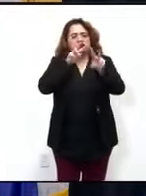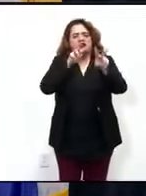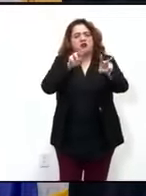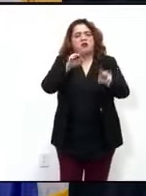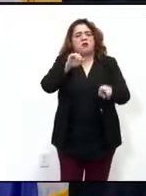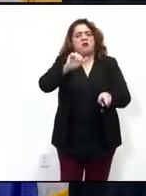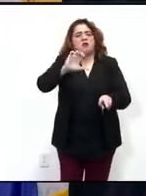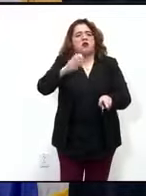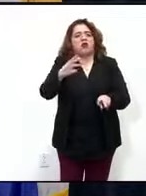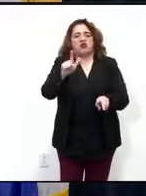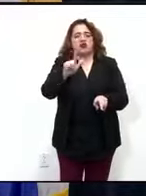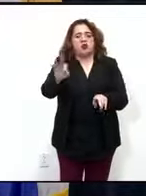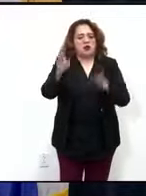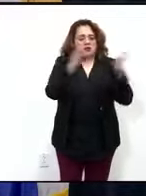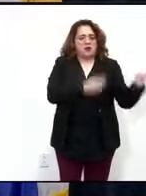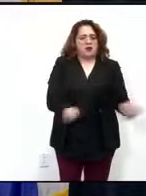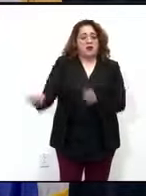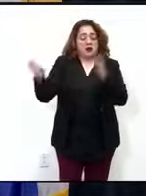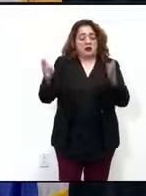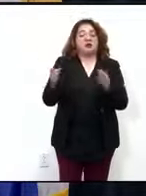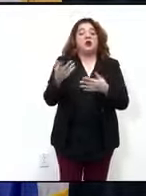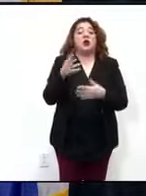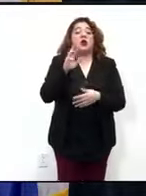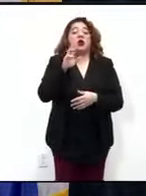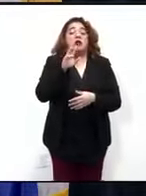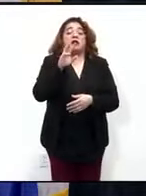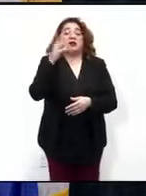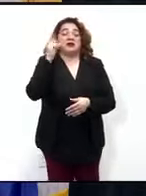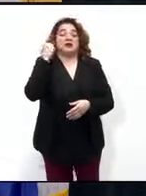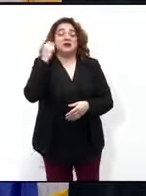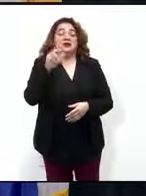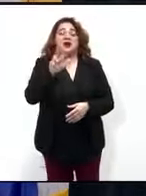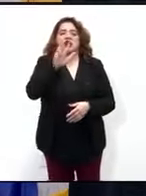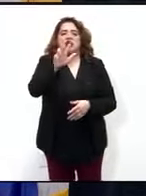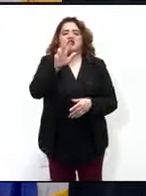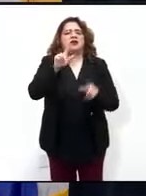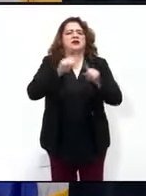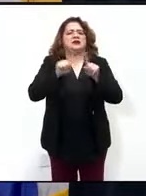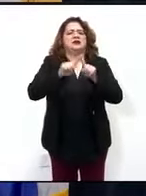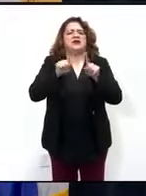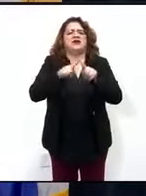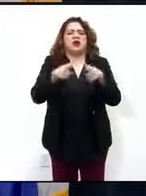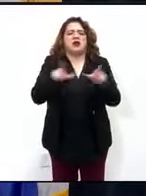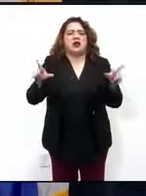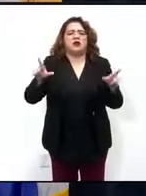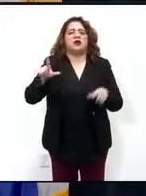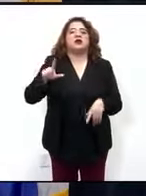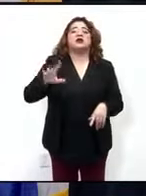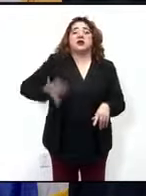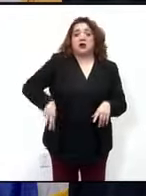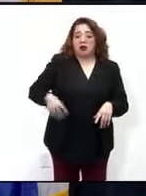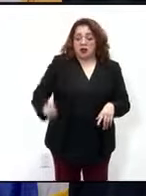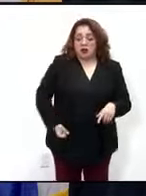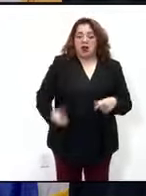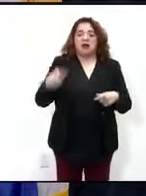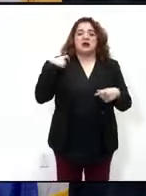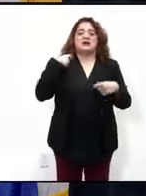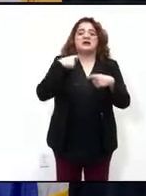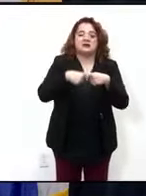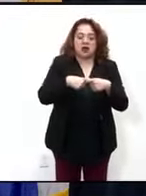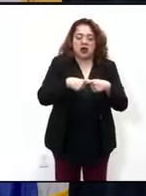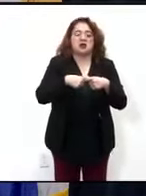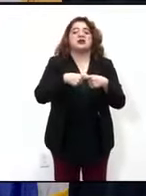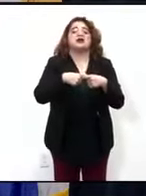resources that are available on our district website so in three languages in Khmer, in Spanish and in English